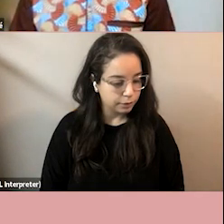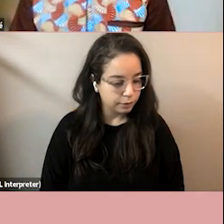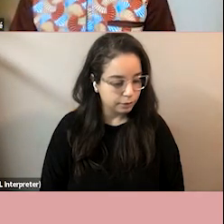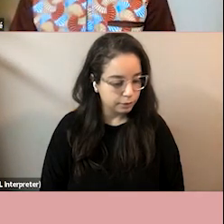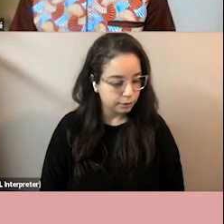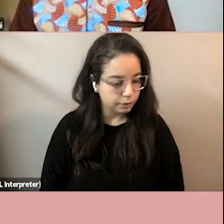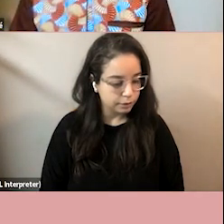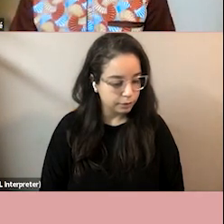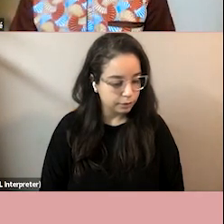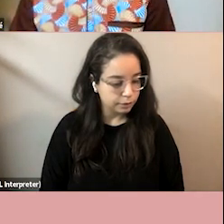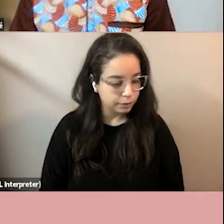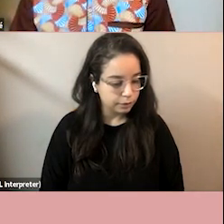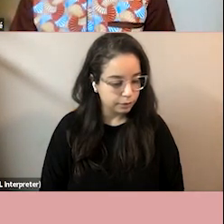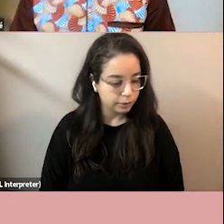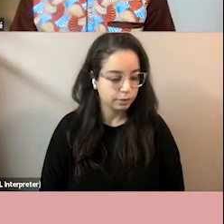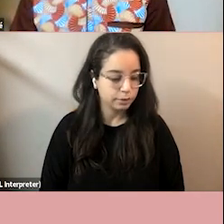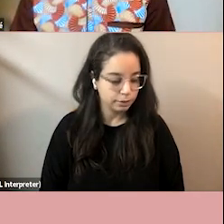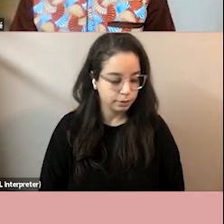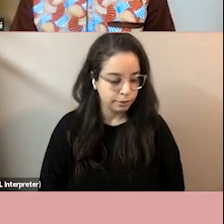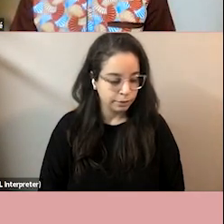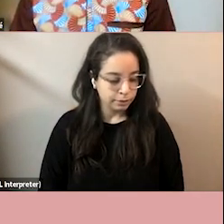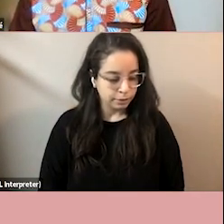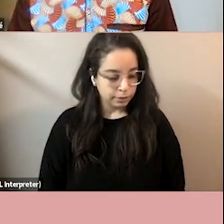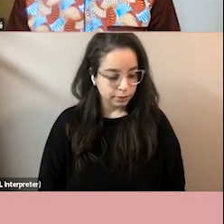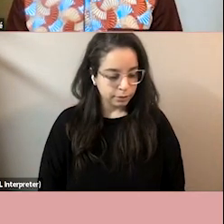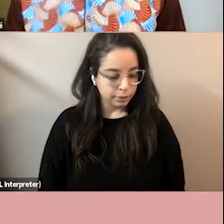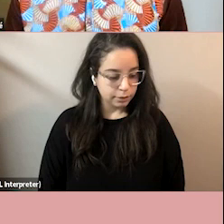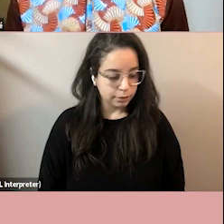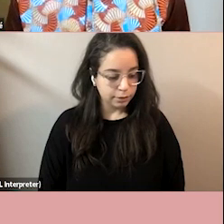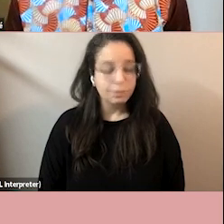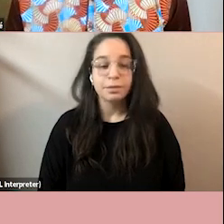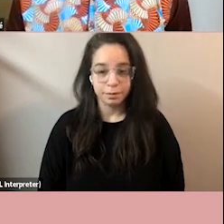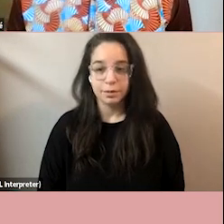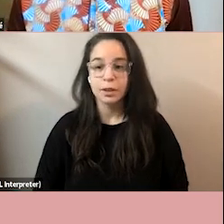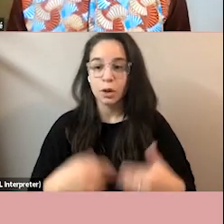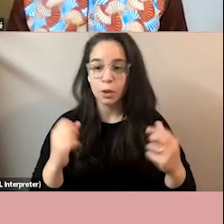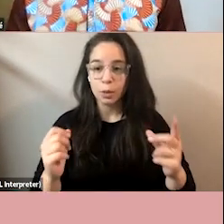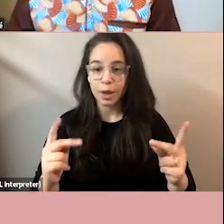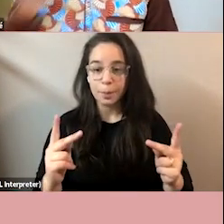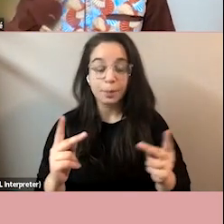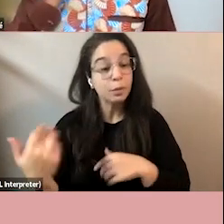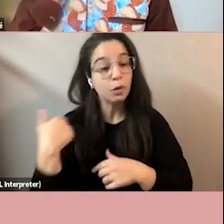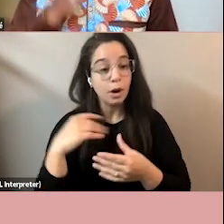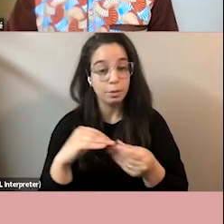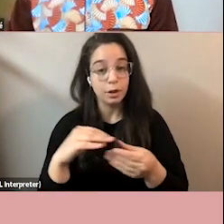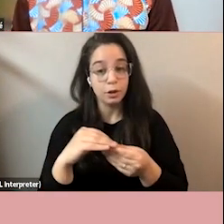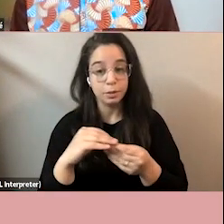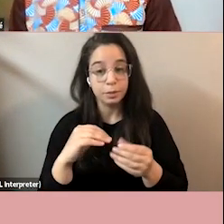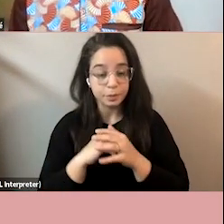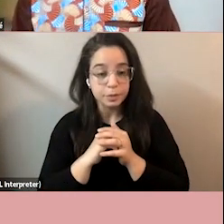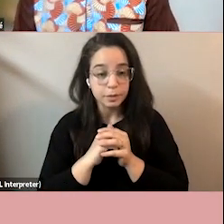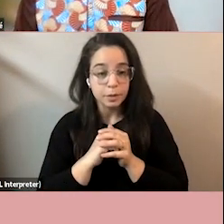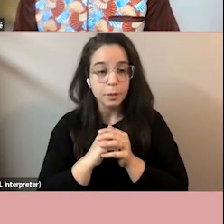um okay okay so as as i mentioned earlier on um